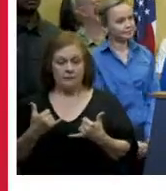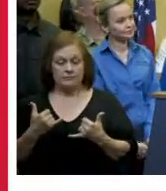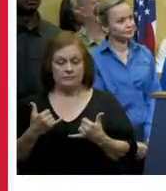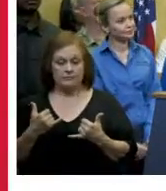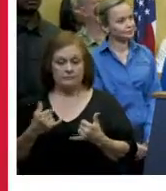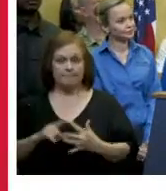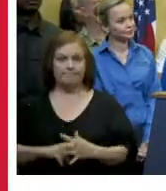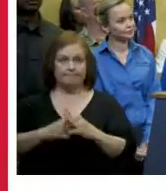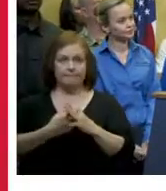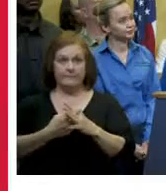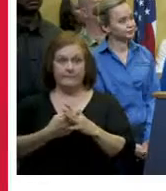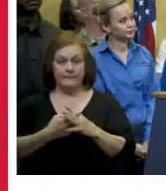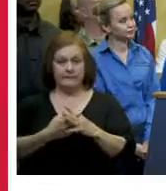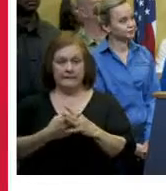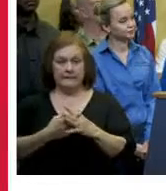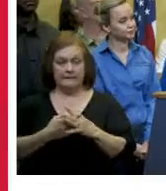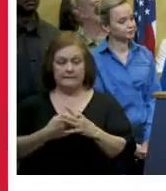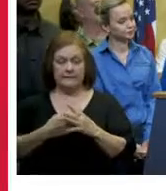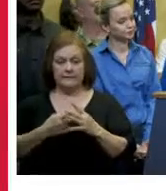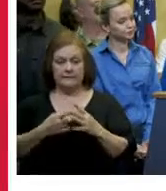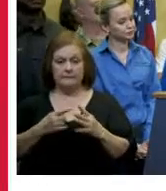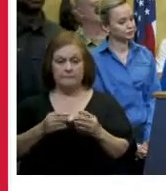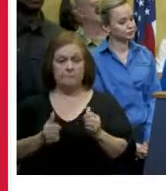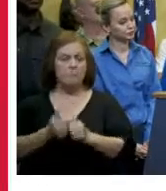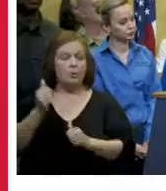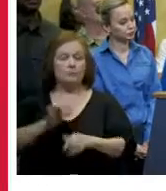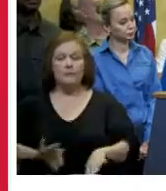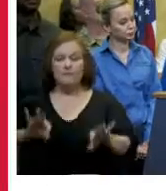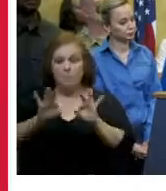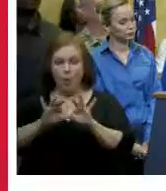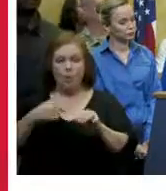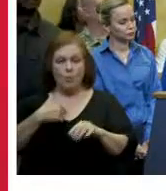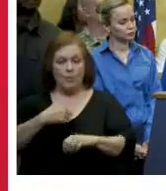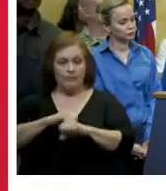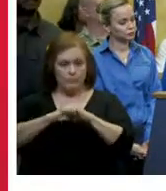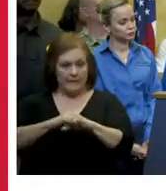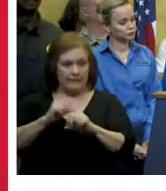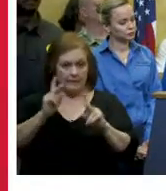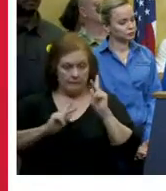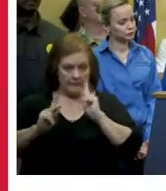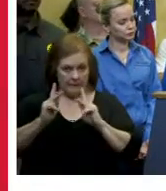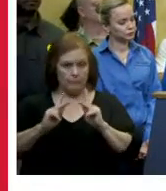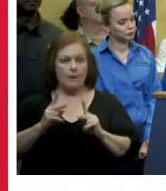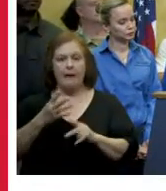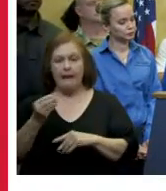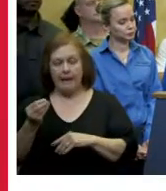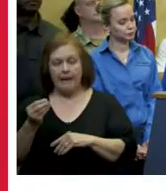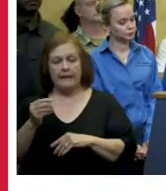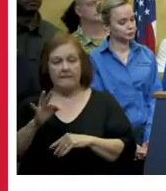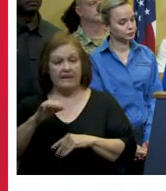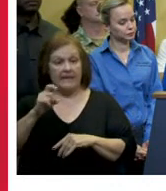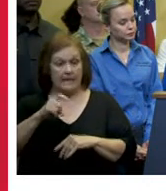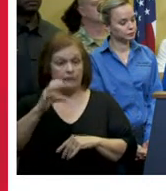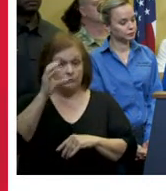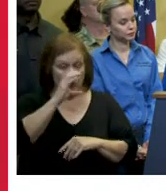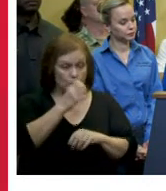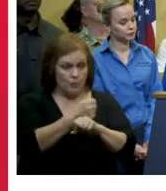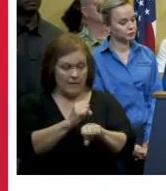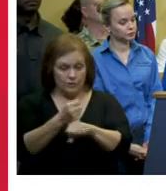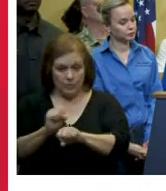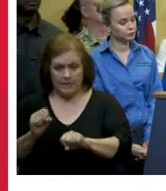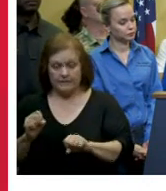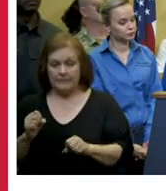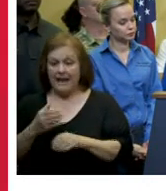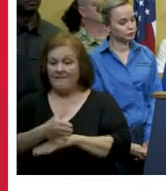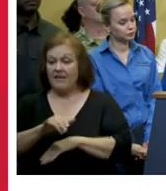storm you know which is the first is to protect the lives and uh of the citizens and make sure we do the search and rescue piece and then after that uh no telling